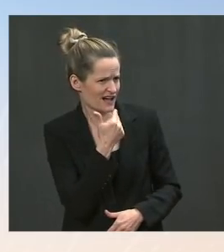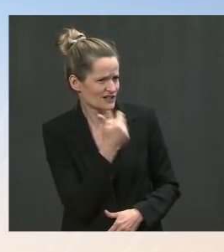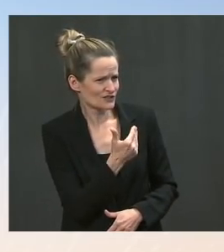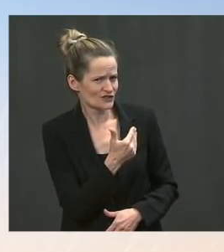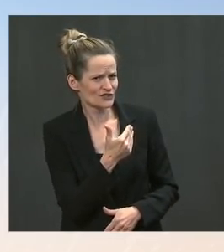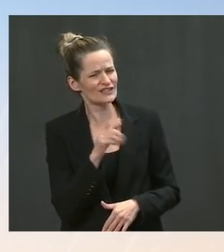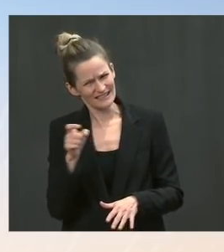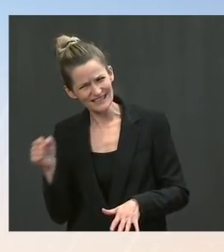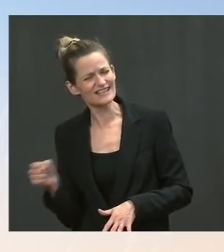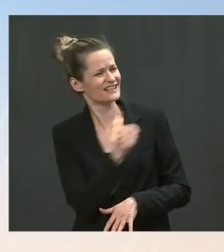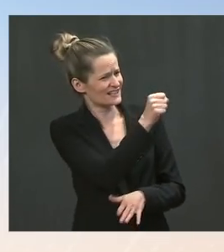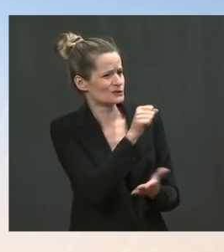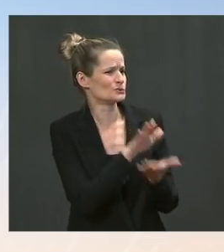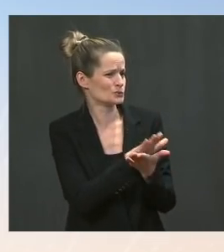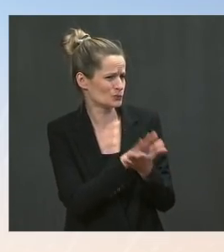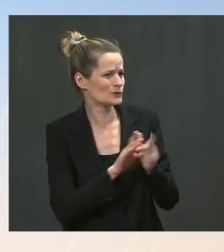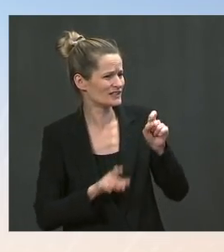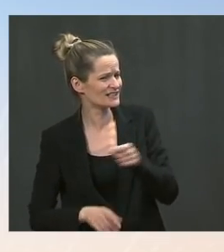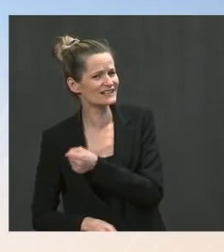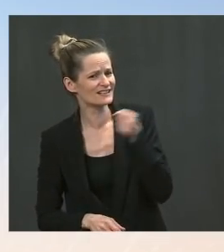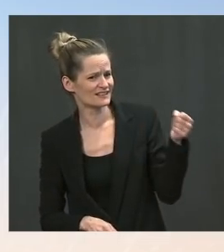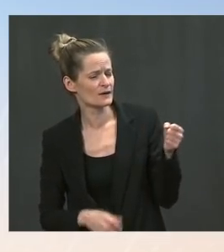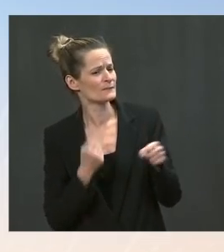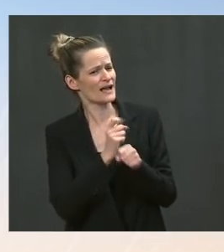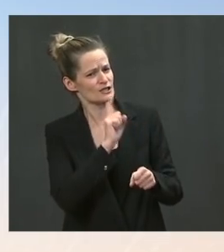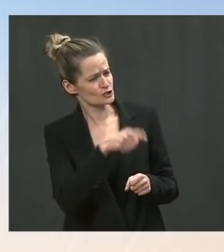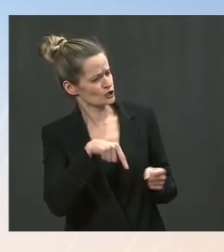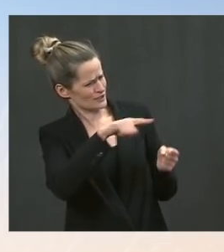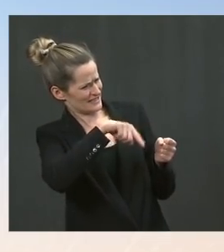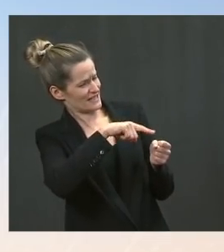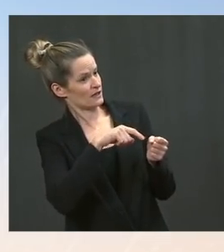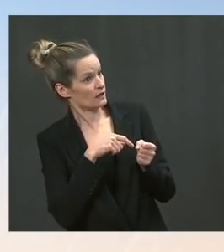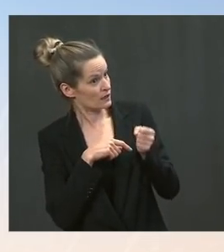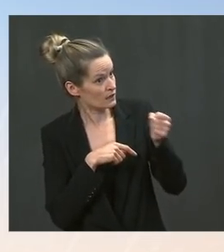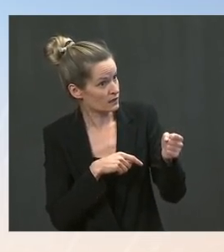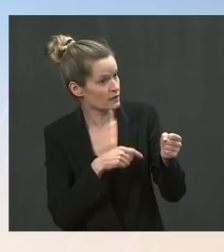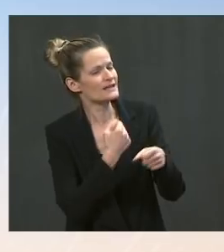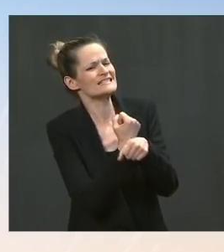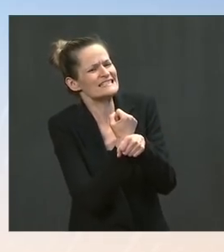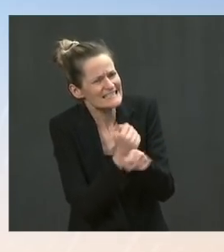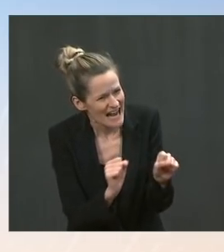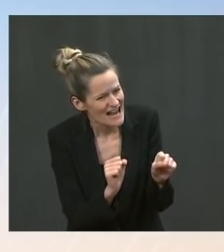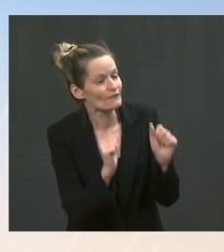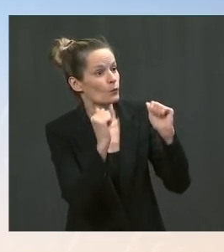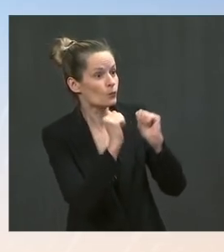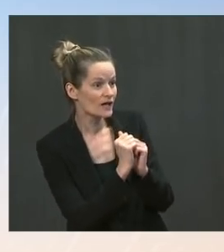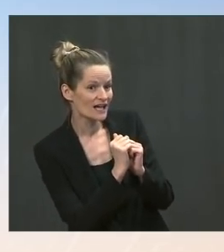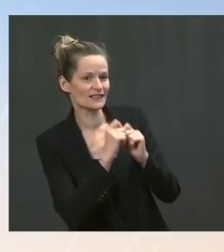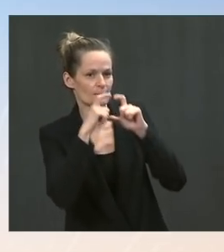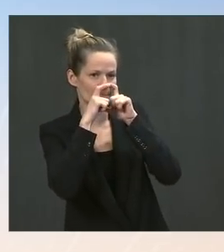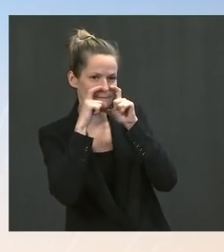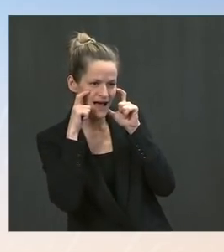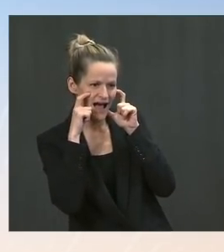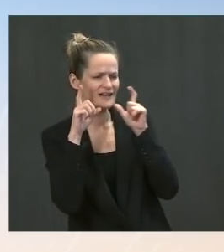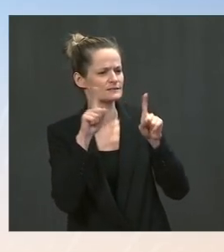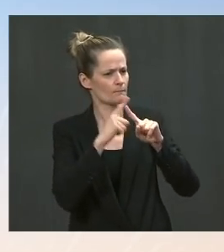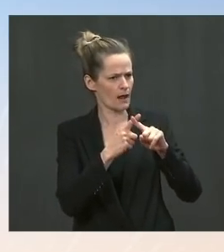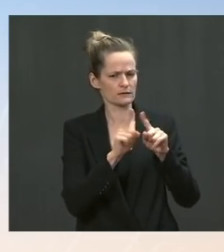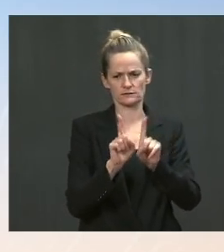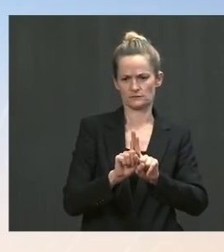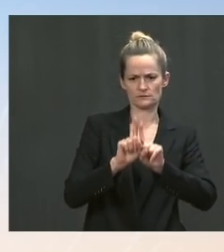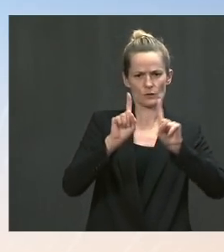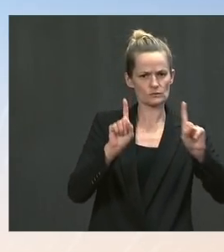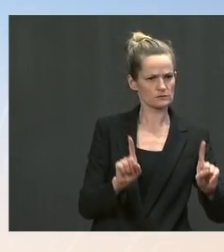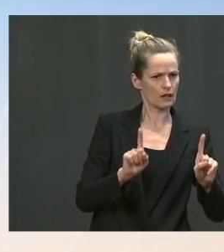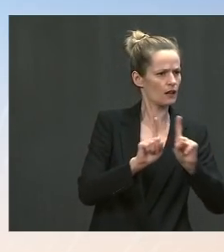them to be in school and in the classroom, including masking and including allowing that to be part of a reality in these schools to keep the community safe. Go ahead.